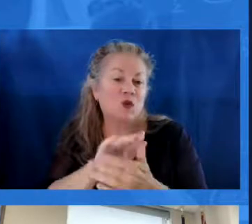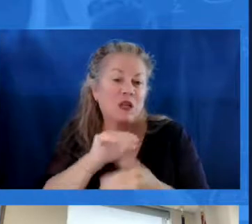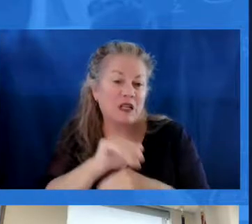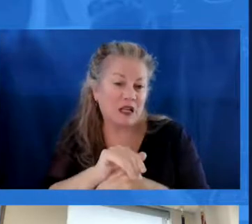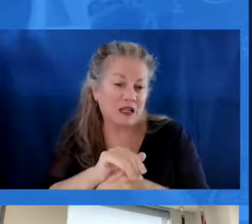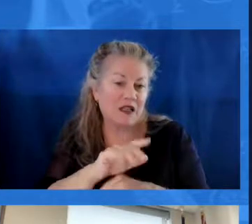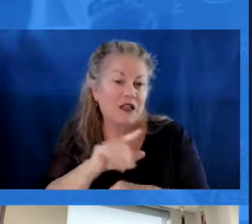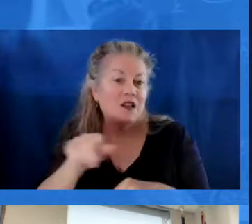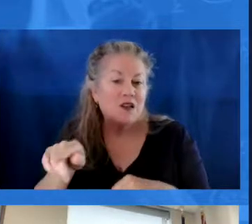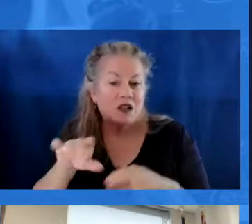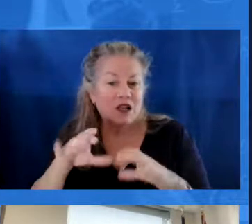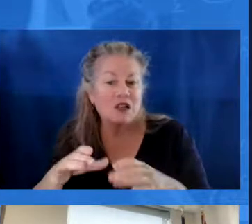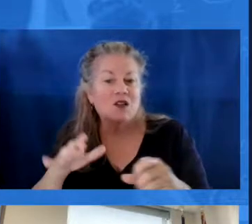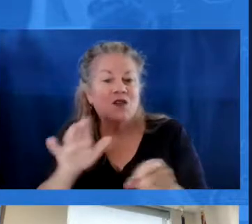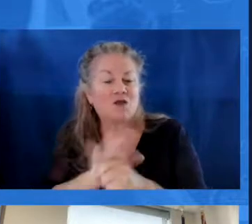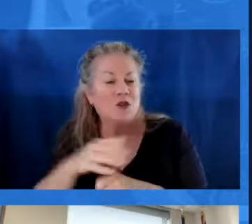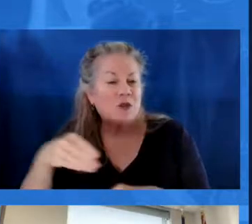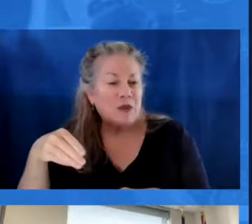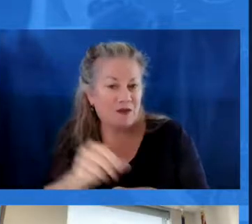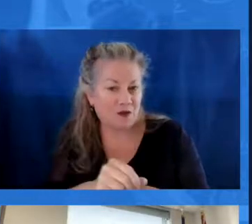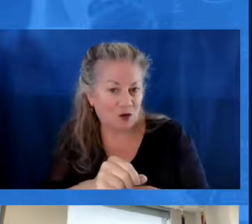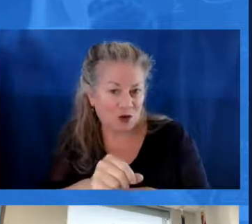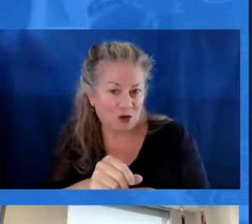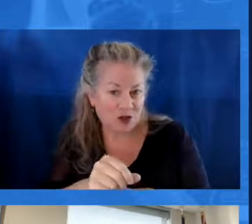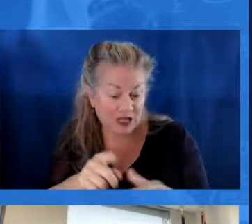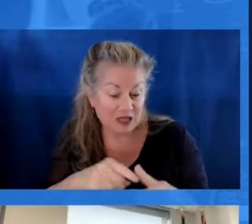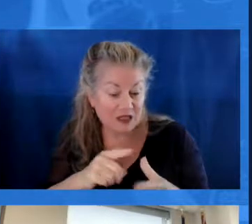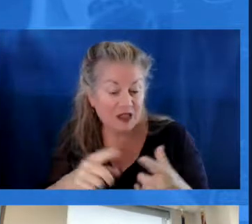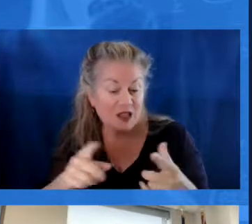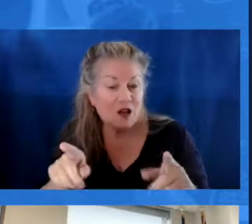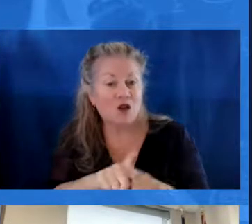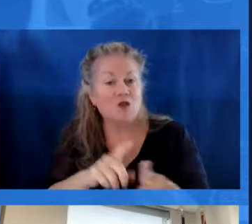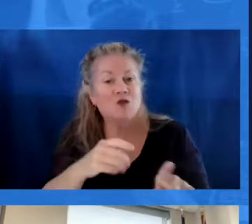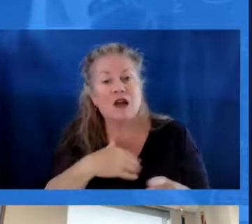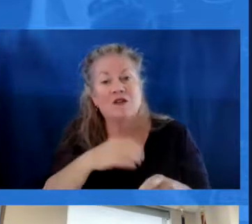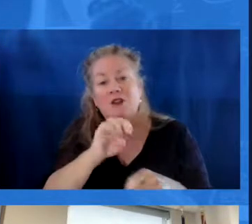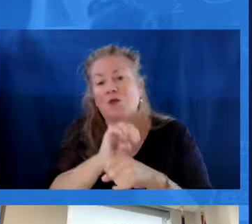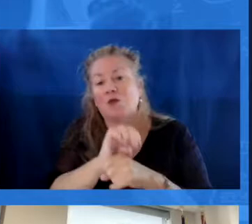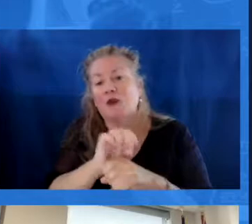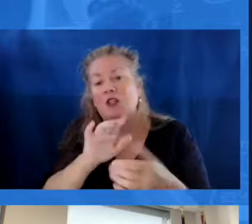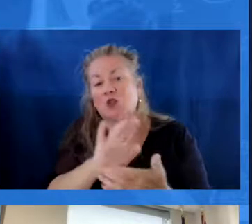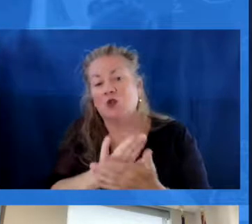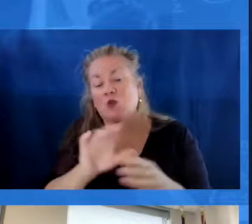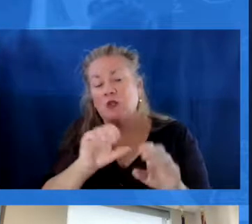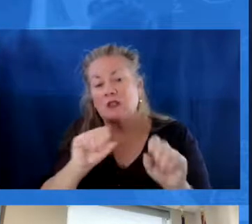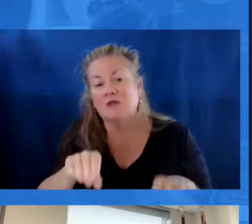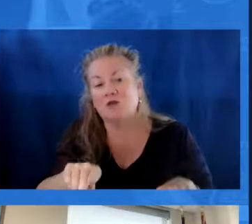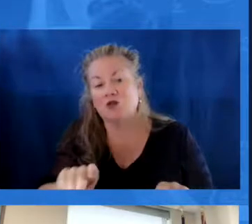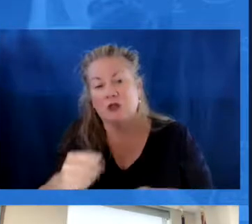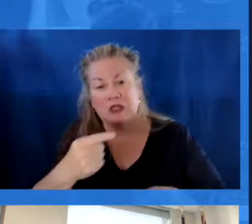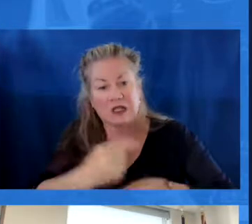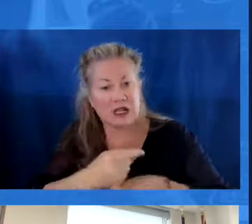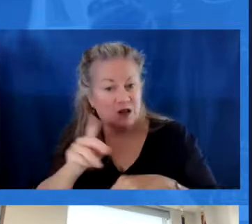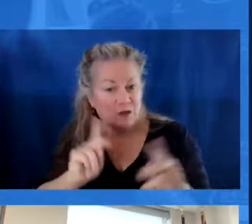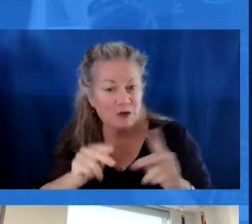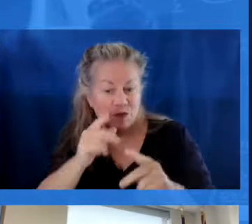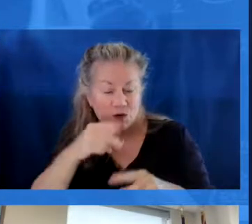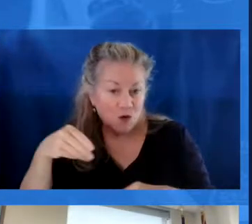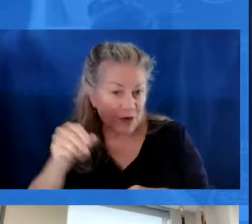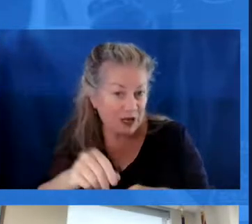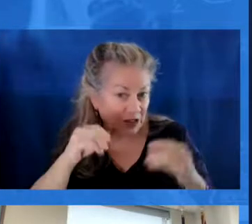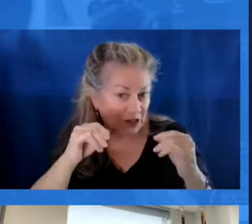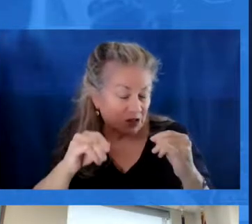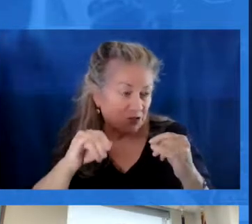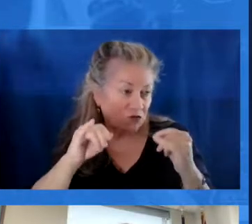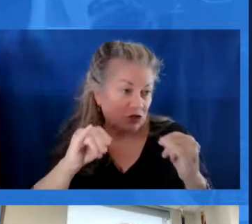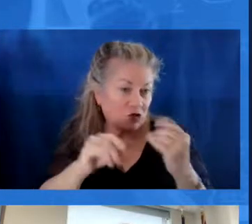attending school in the evening, and those courses are completely paid for. And then they also have that employment in the school system during the day. And those